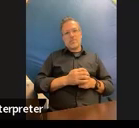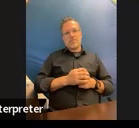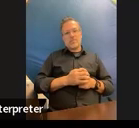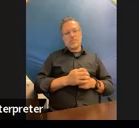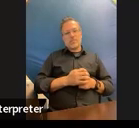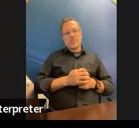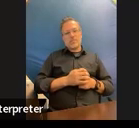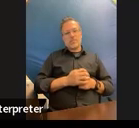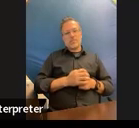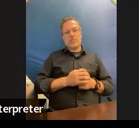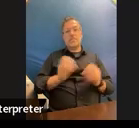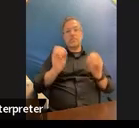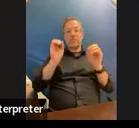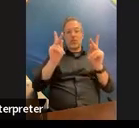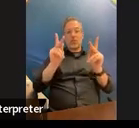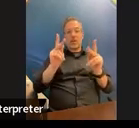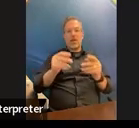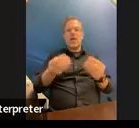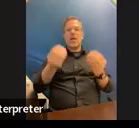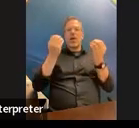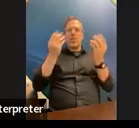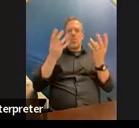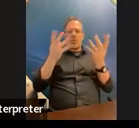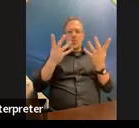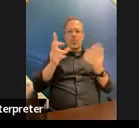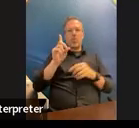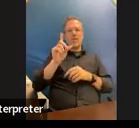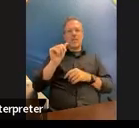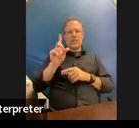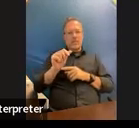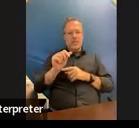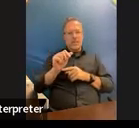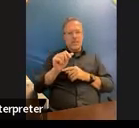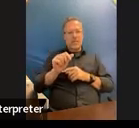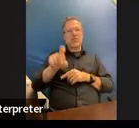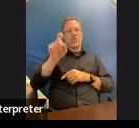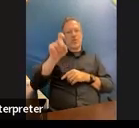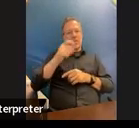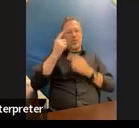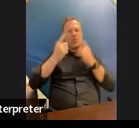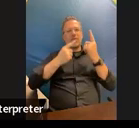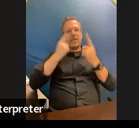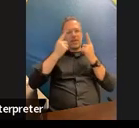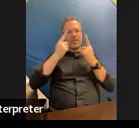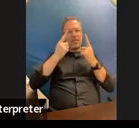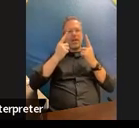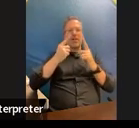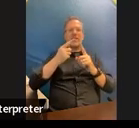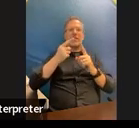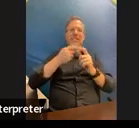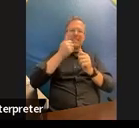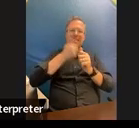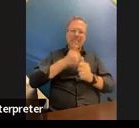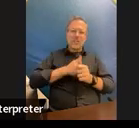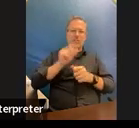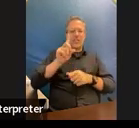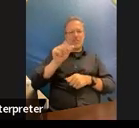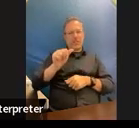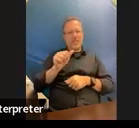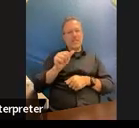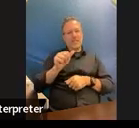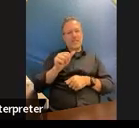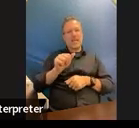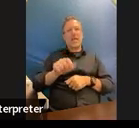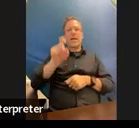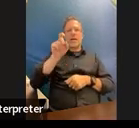all right multiple disabilities you need to think about the distinct documented disabilities and there needs to be